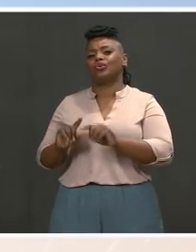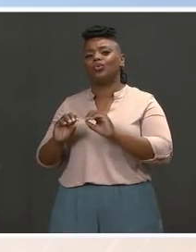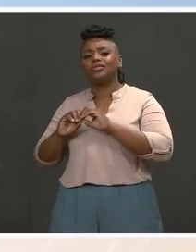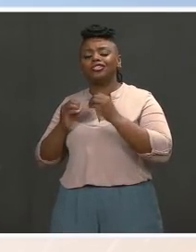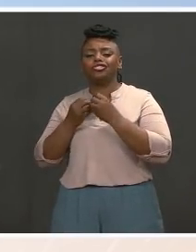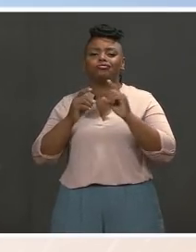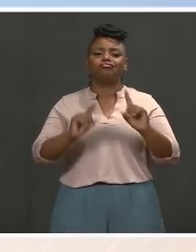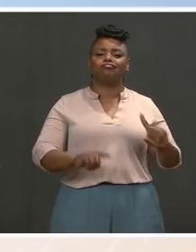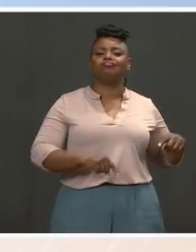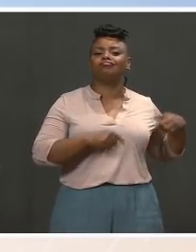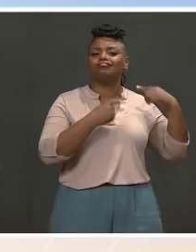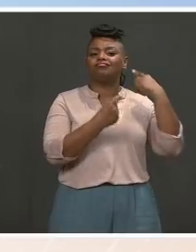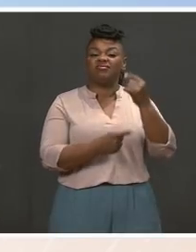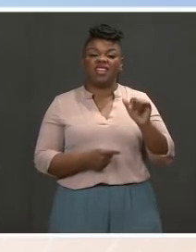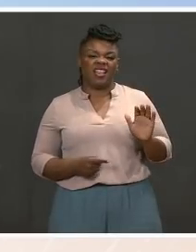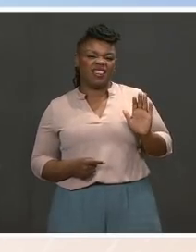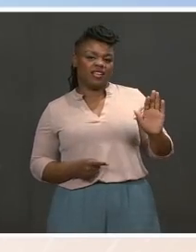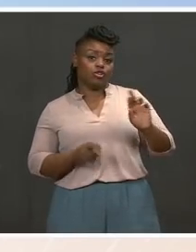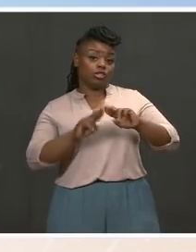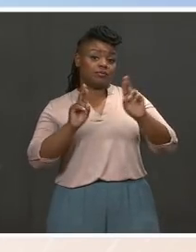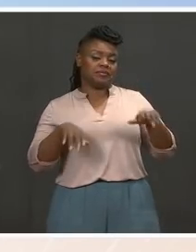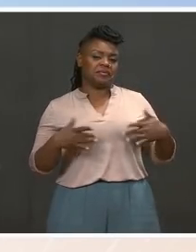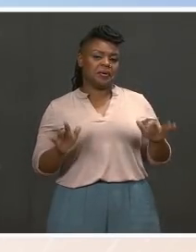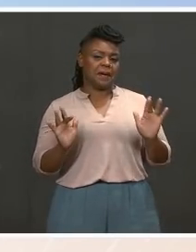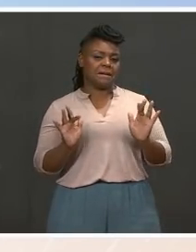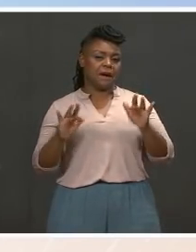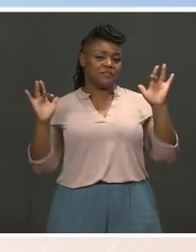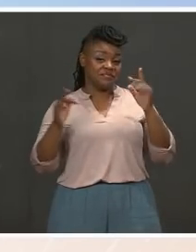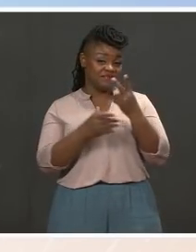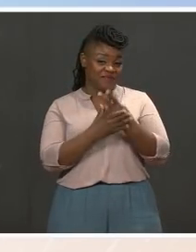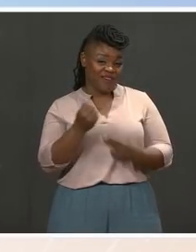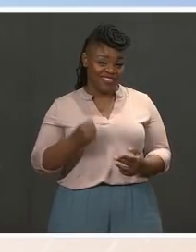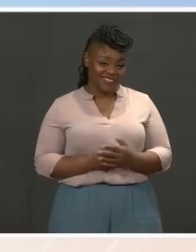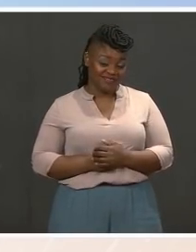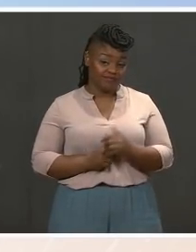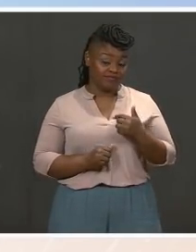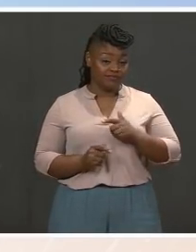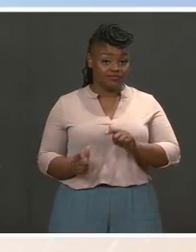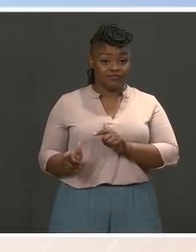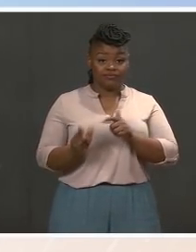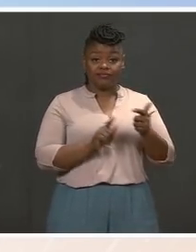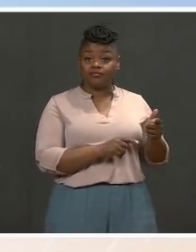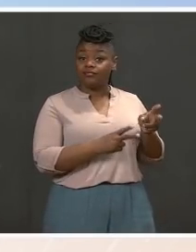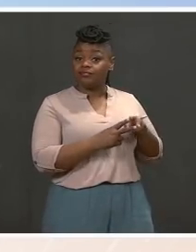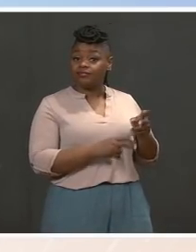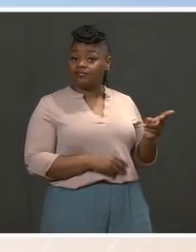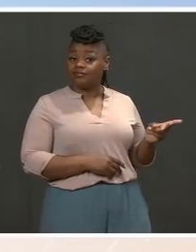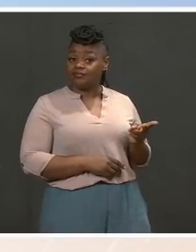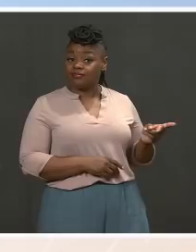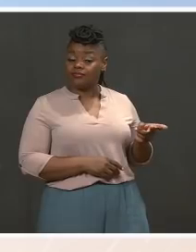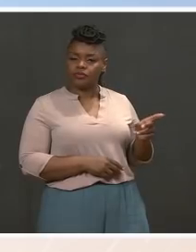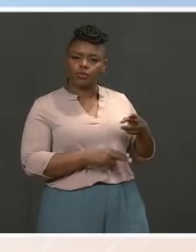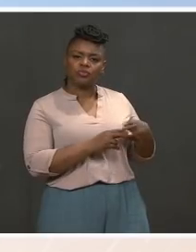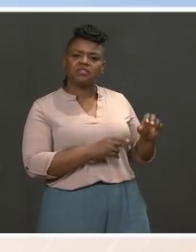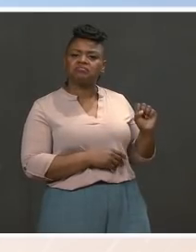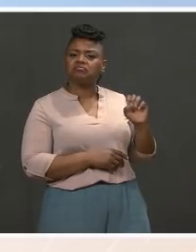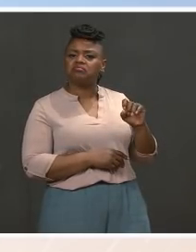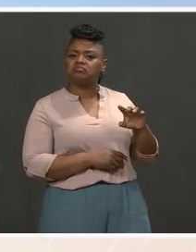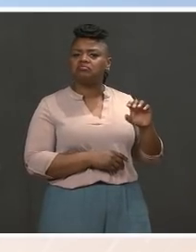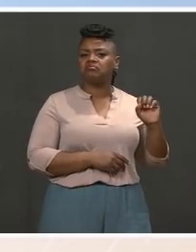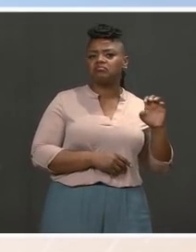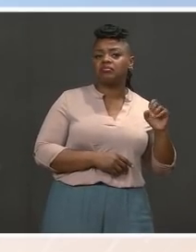have quite some resumes. I'm going to turn it over to them. They will each make some brief remarks, and we'll be able to take a couple of questions, and they actually have a meeting